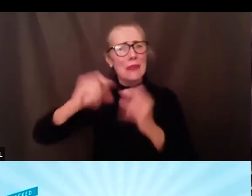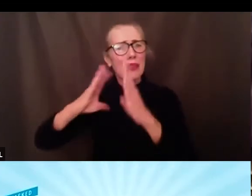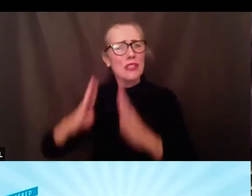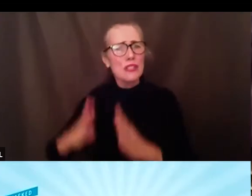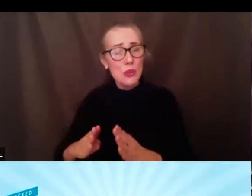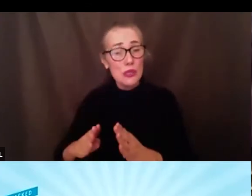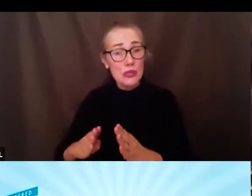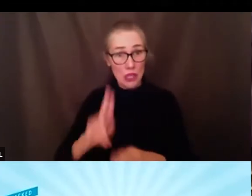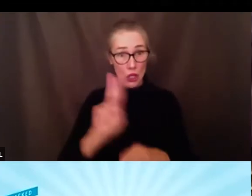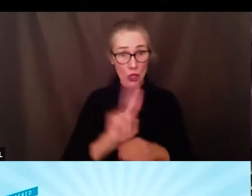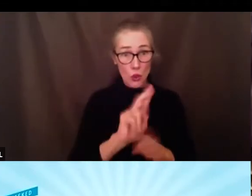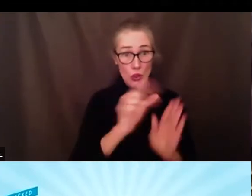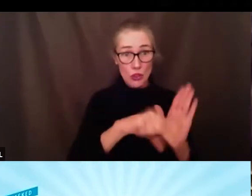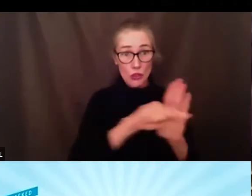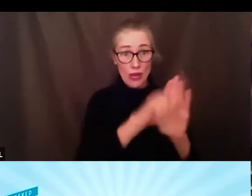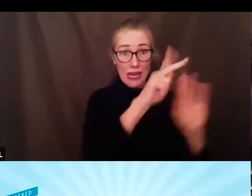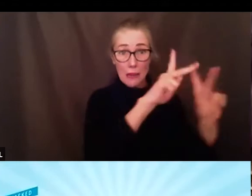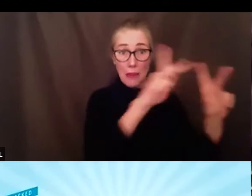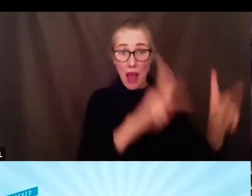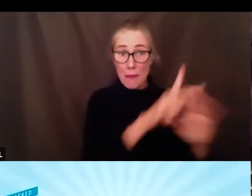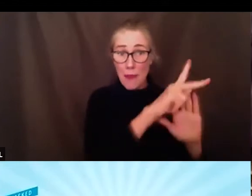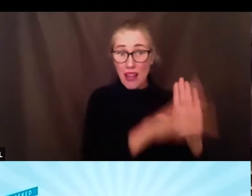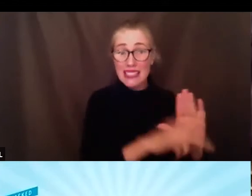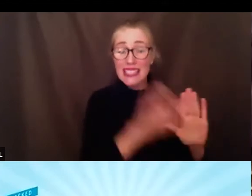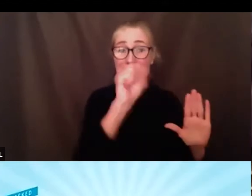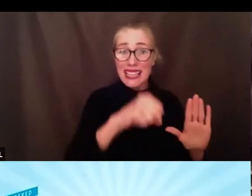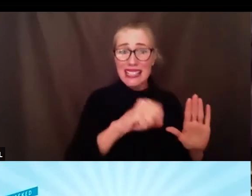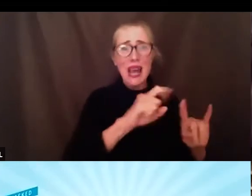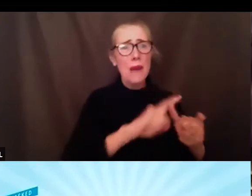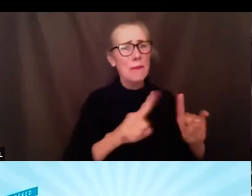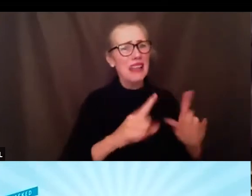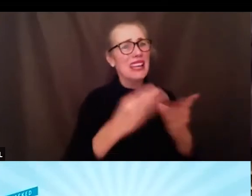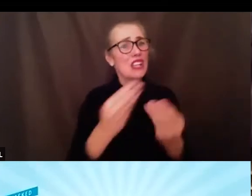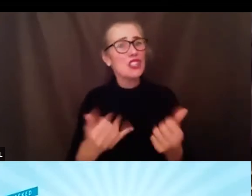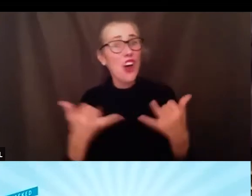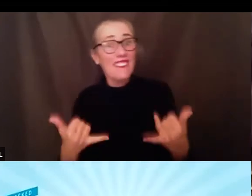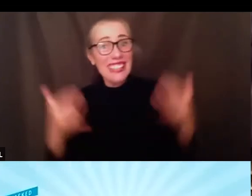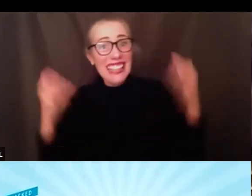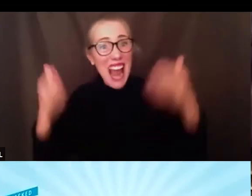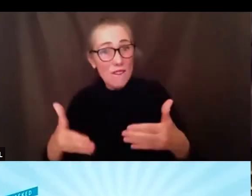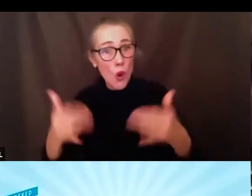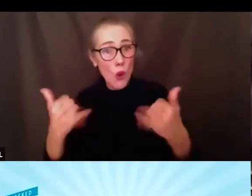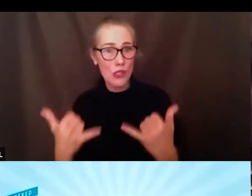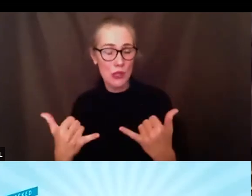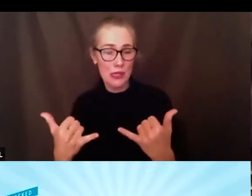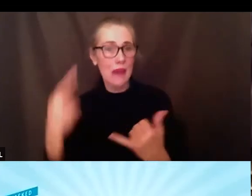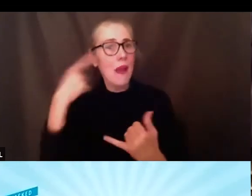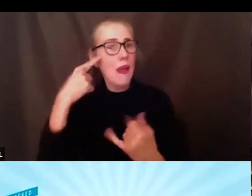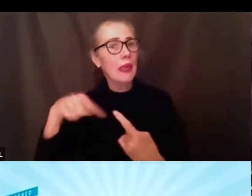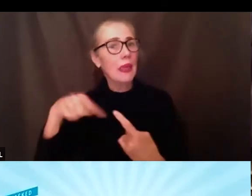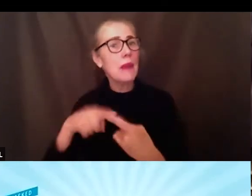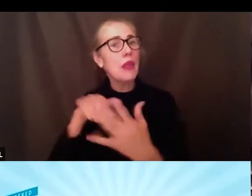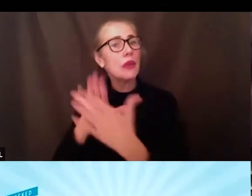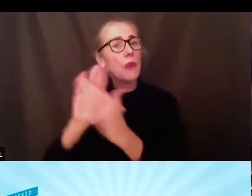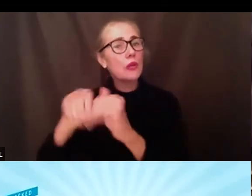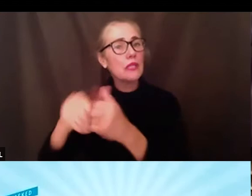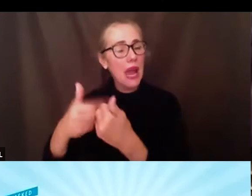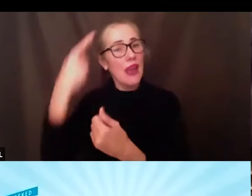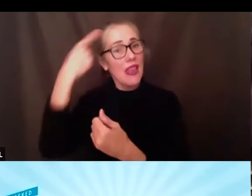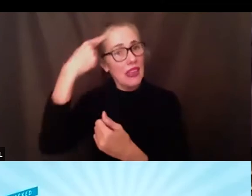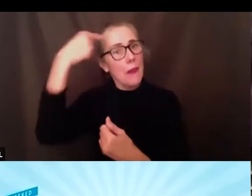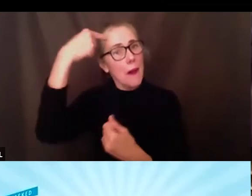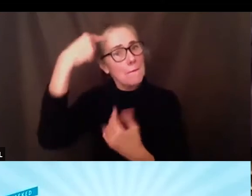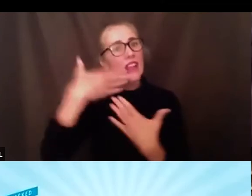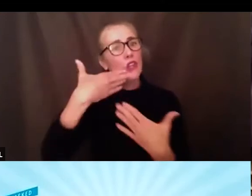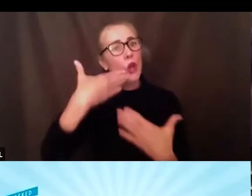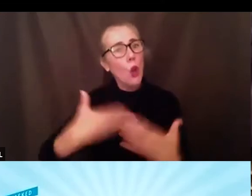implement a grading policy sure however it won't solve the problems of the day let's rethink our approach please with a focus on mental wellness